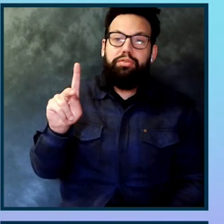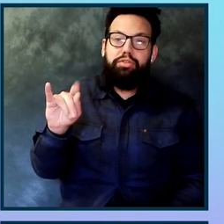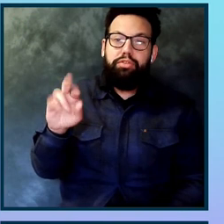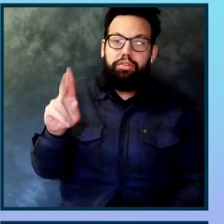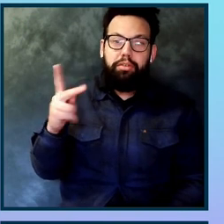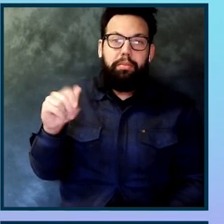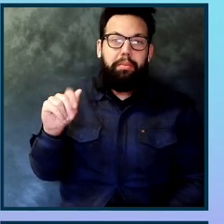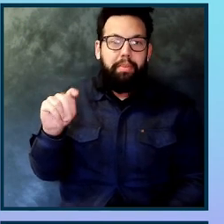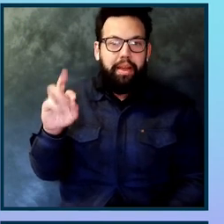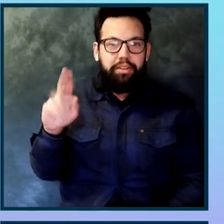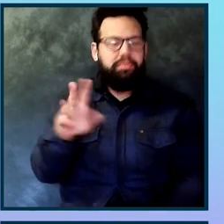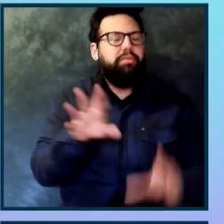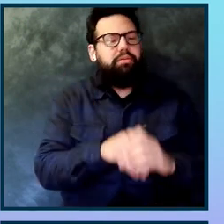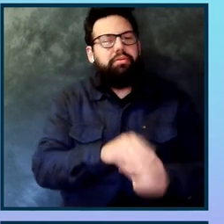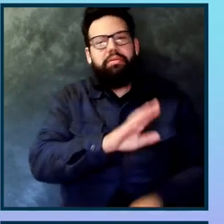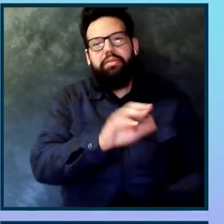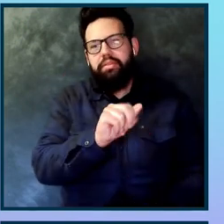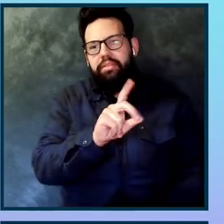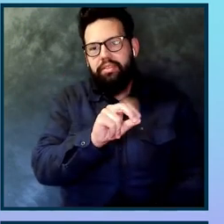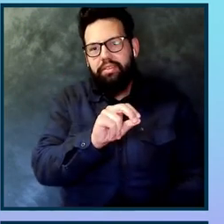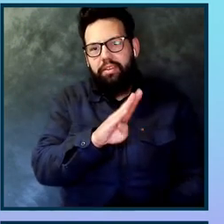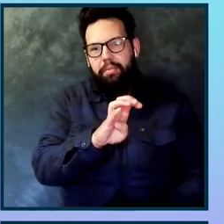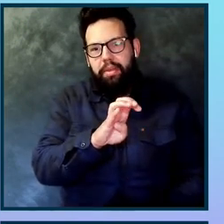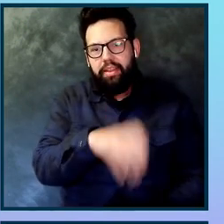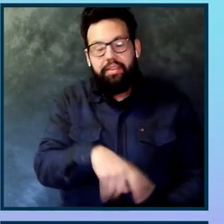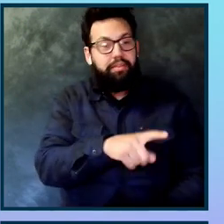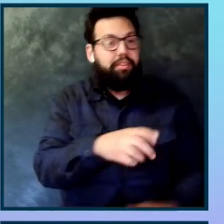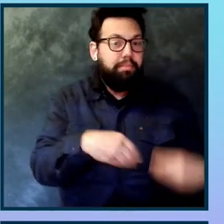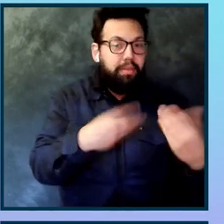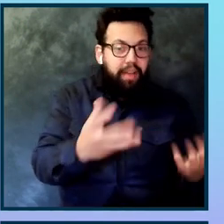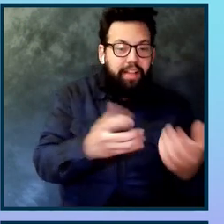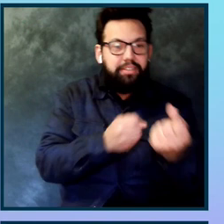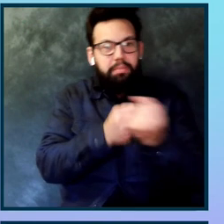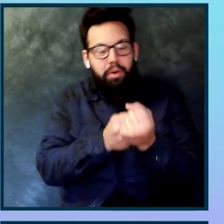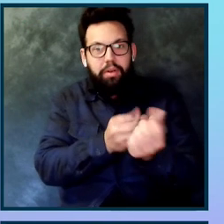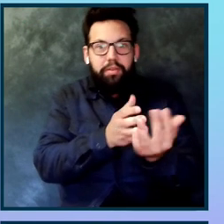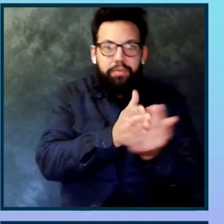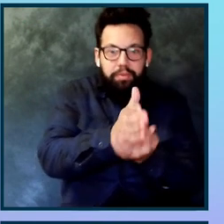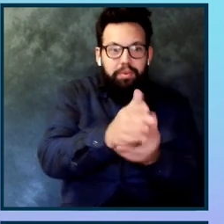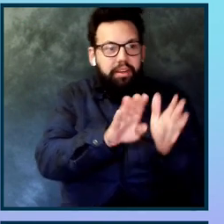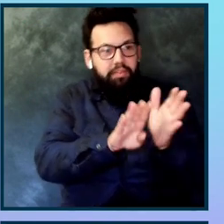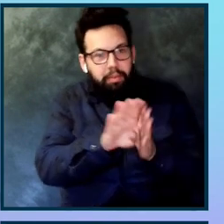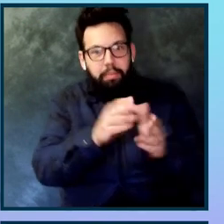Their team provides support throughout the design and development process to foster accessibility in a very large and